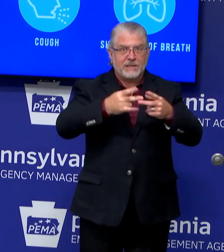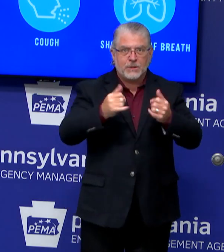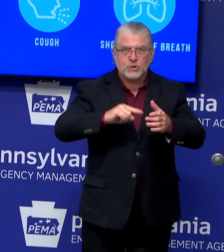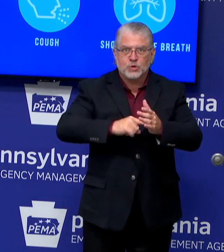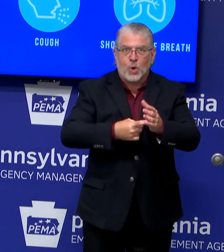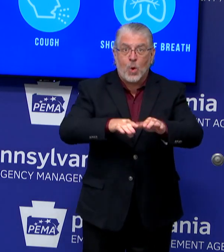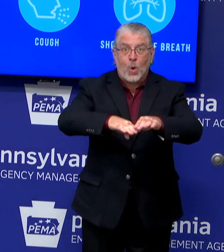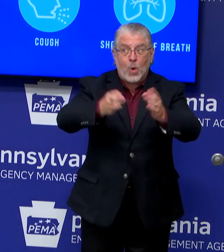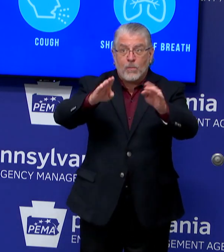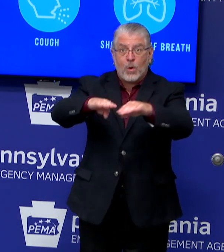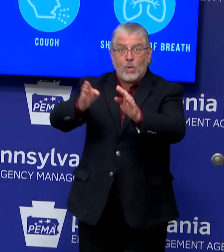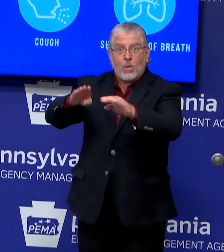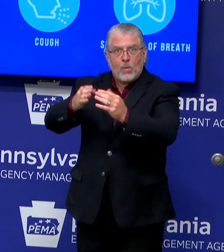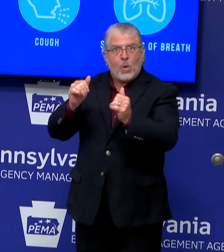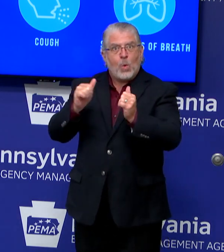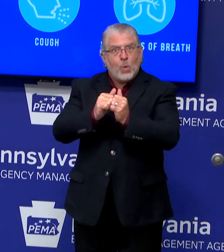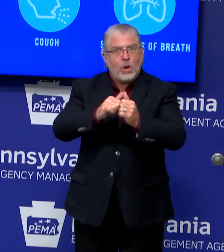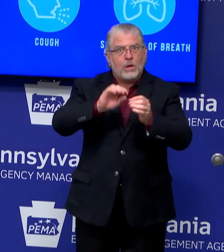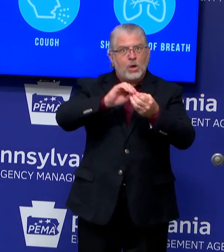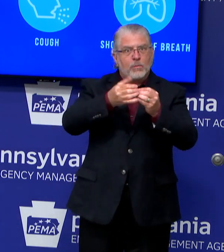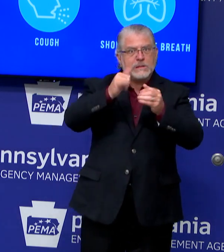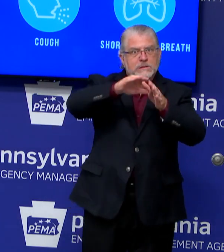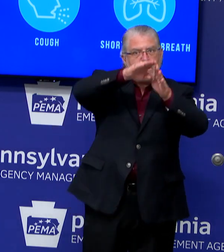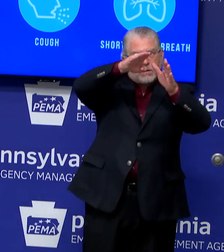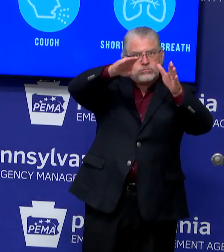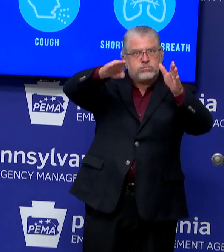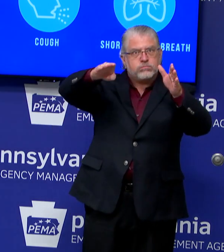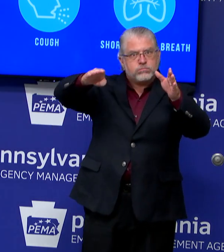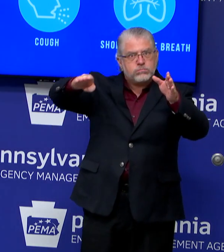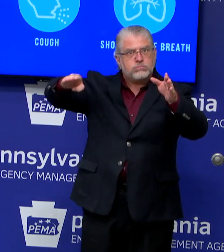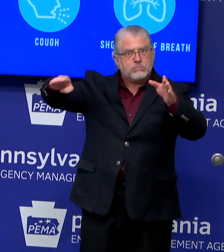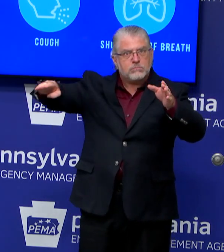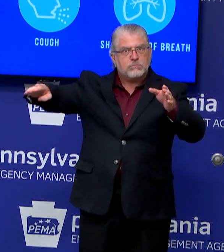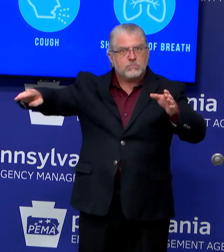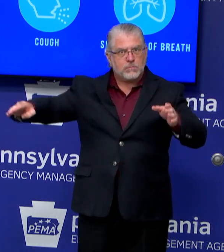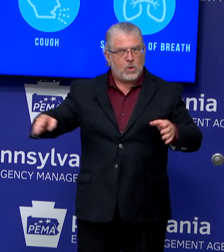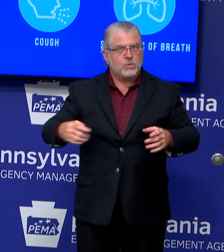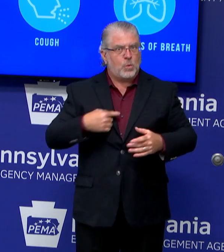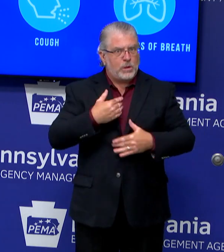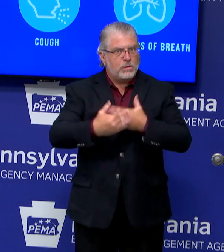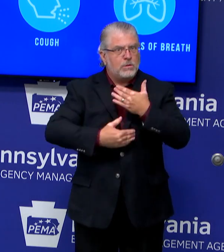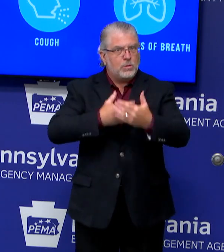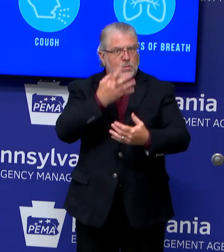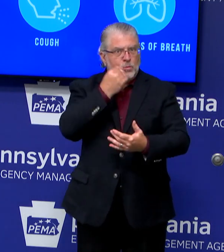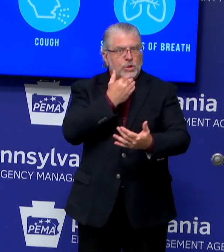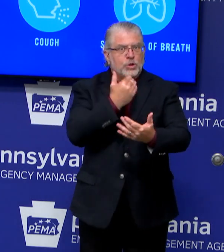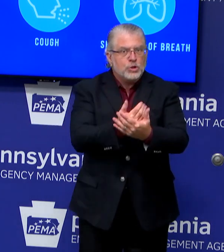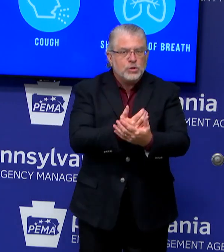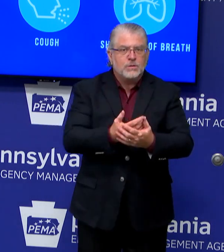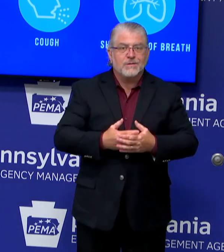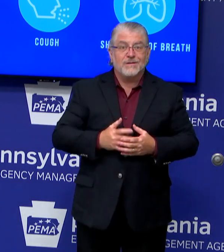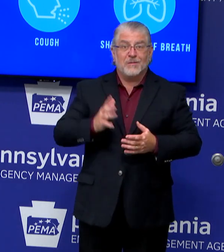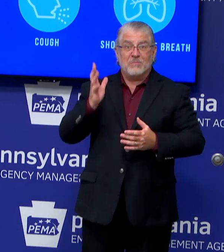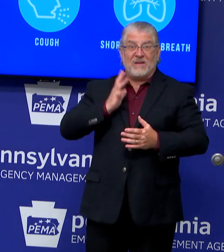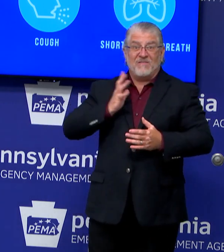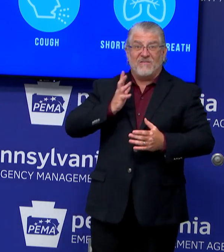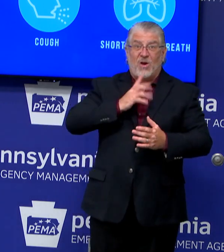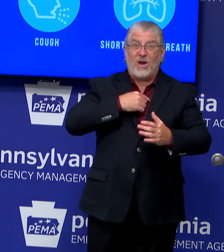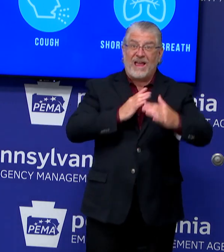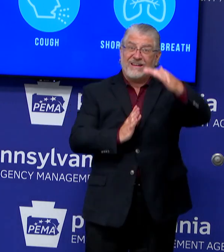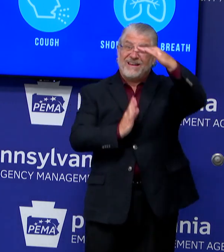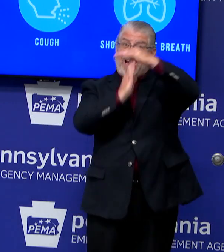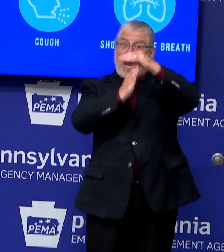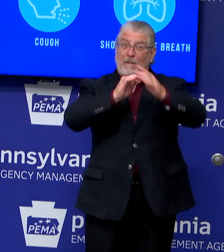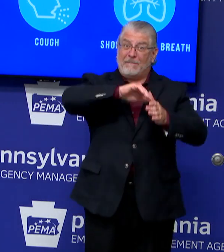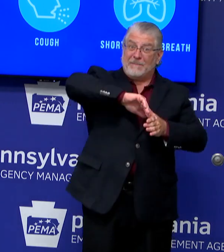we've gone back to work. Our new case rate is now about a quarter, a quarter of what it was at the peak. And the Centers for Disease